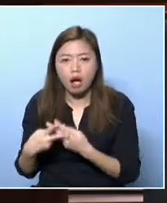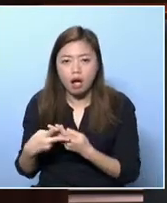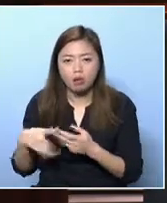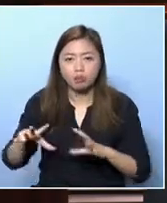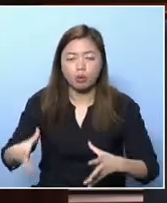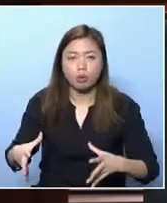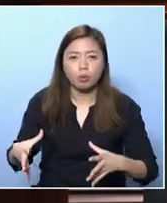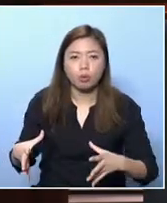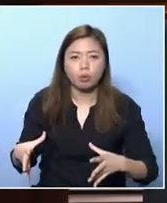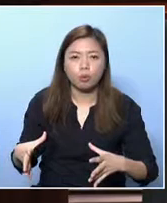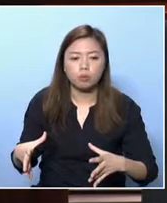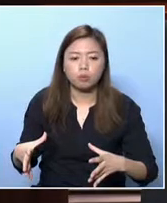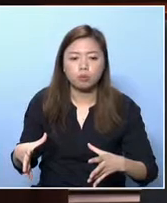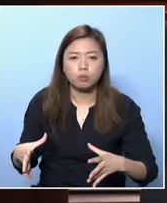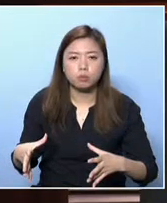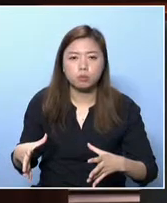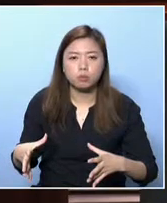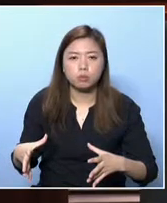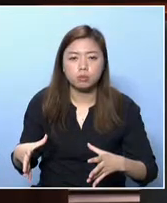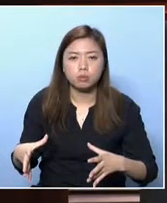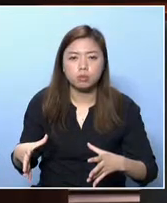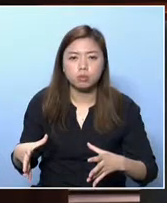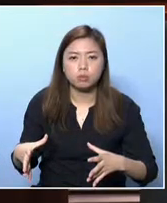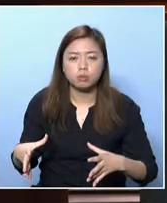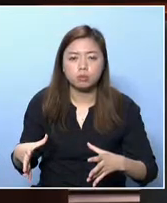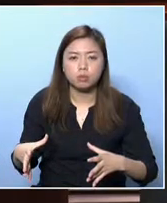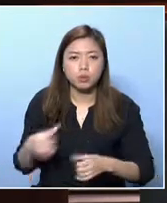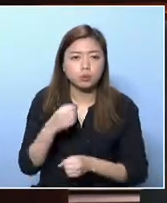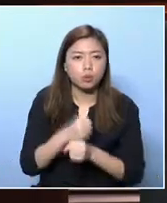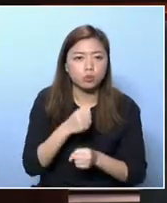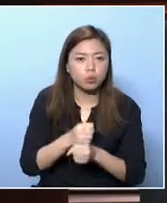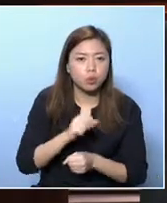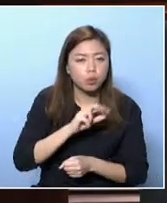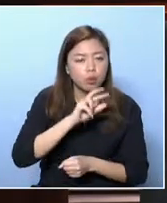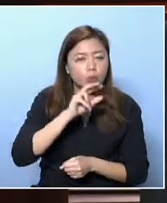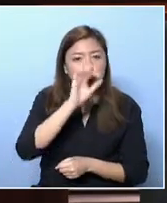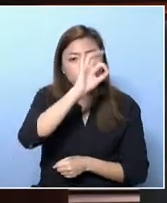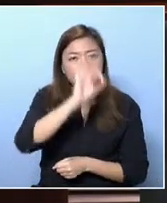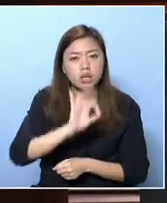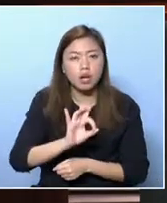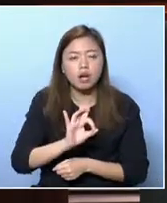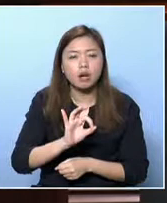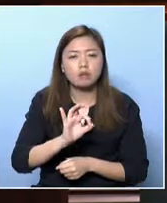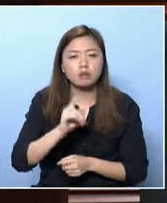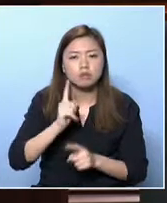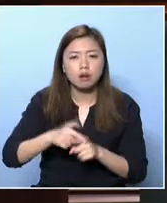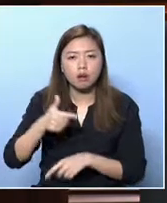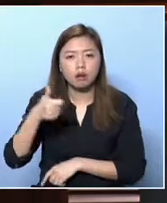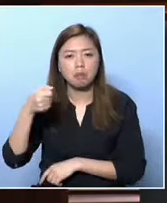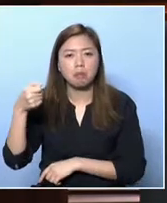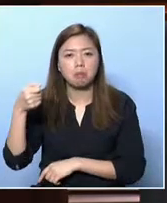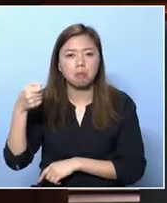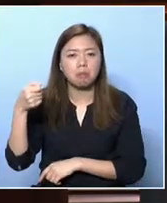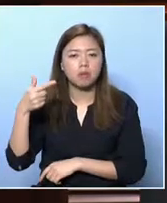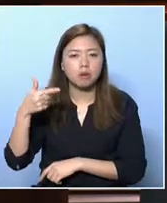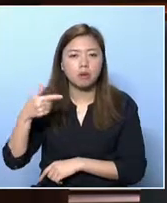times lower than the whole population. A study on ethnic minorities' awareness and satisfaction towards selected public services